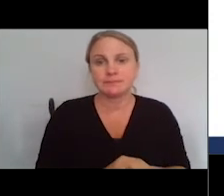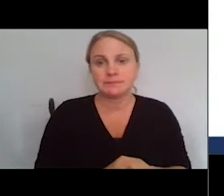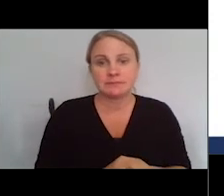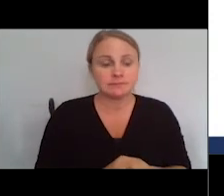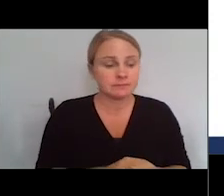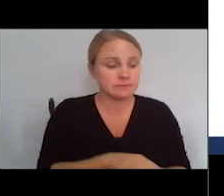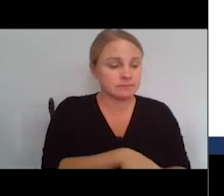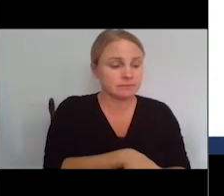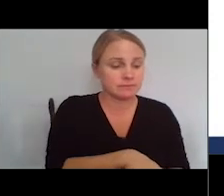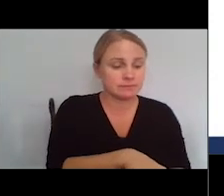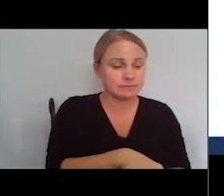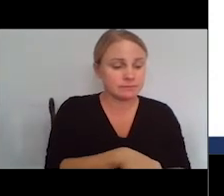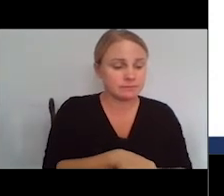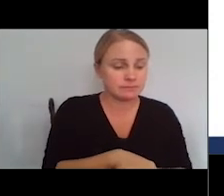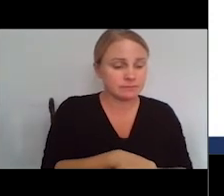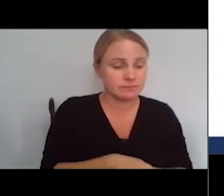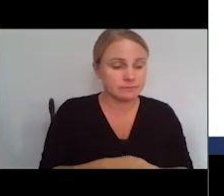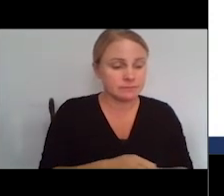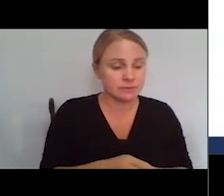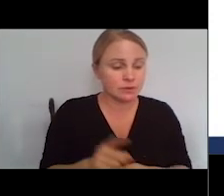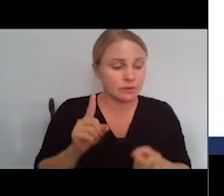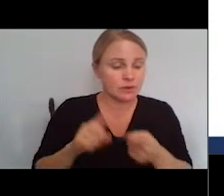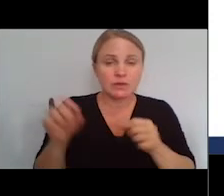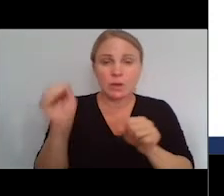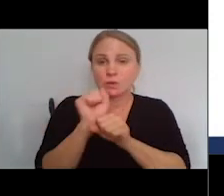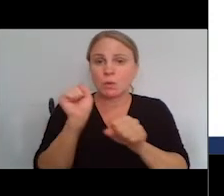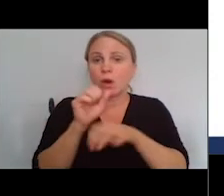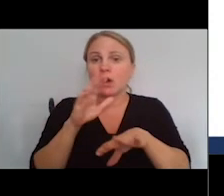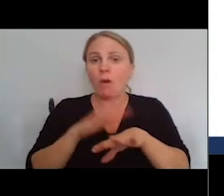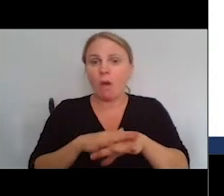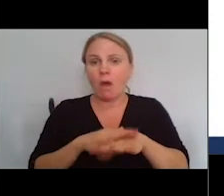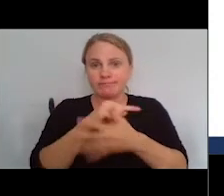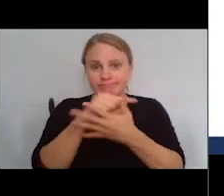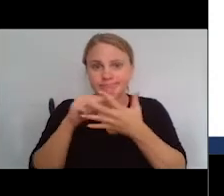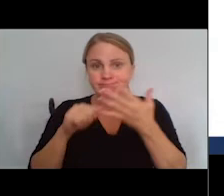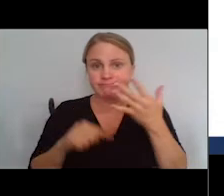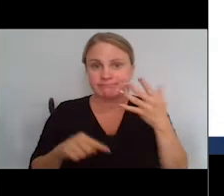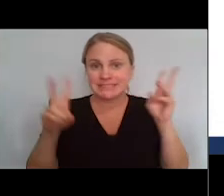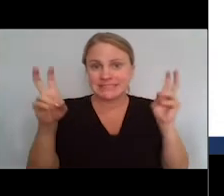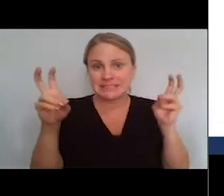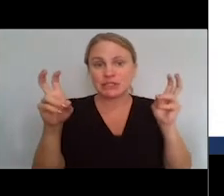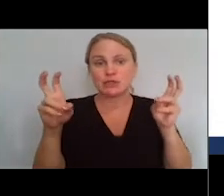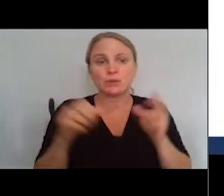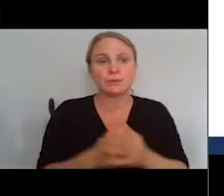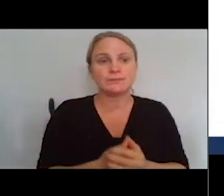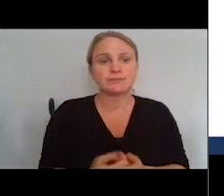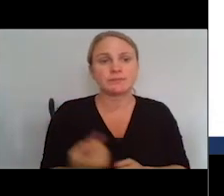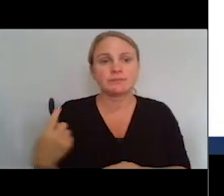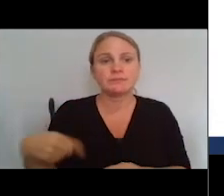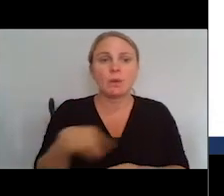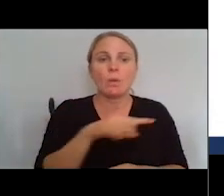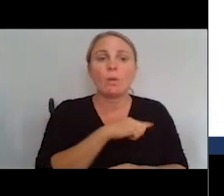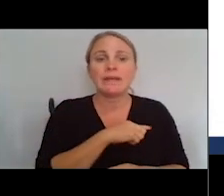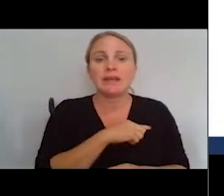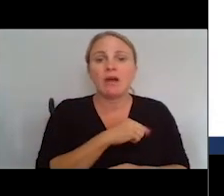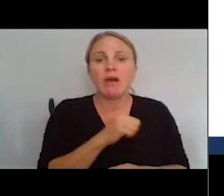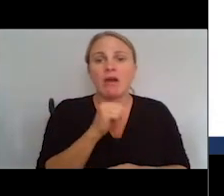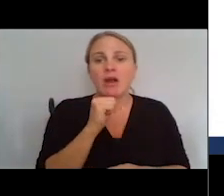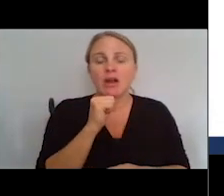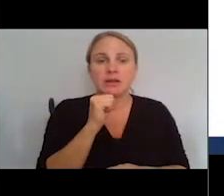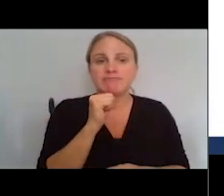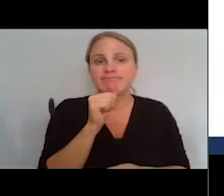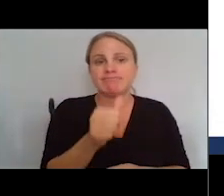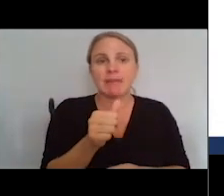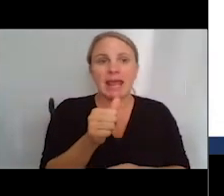So, to work on these issues, Levitt Partners is a nonpartisan health